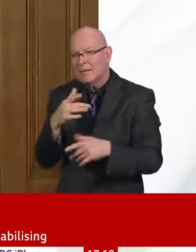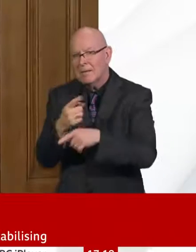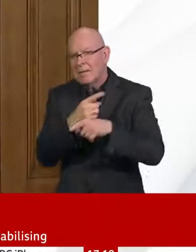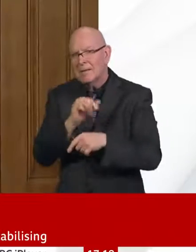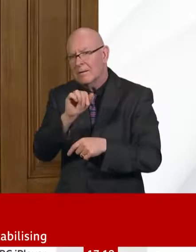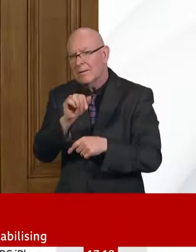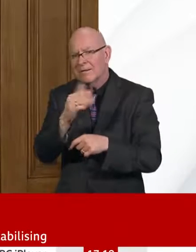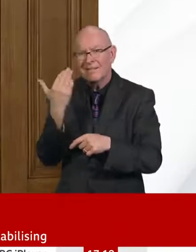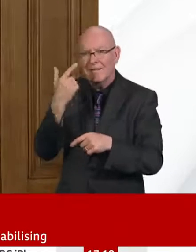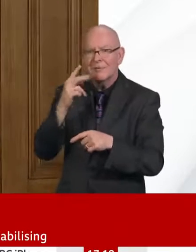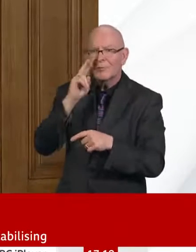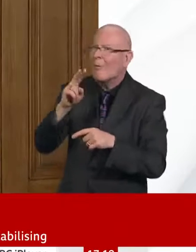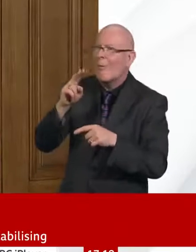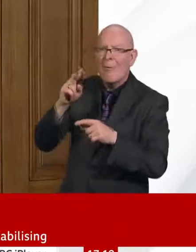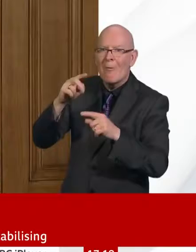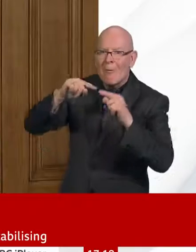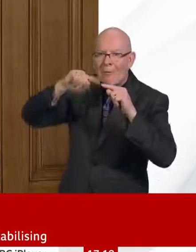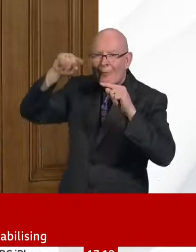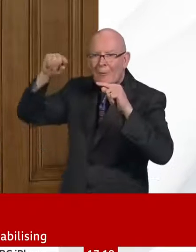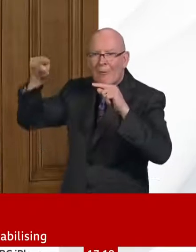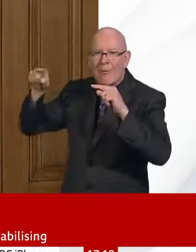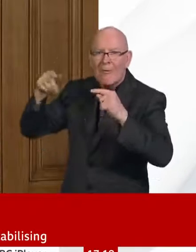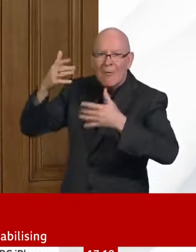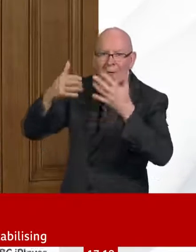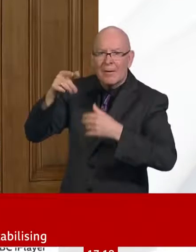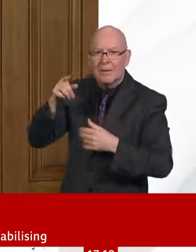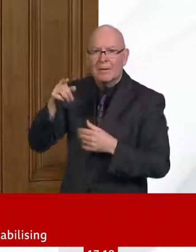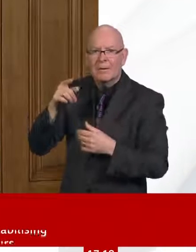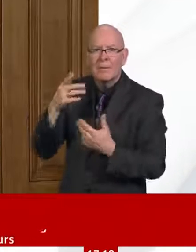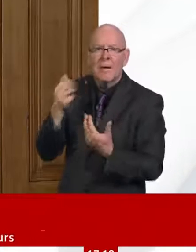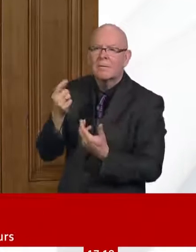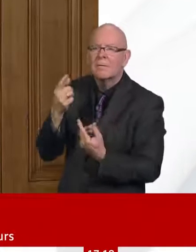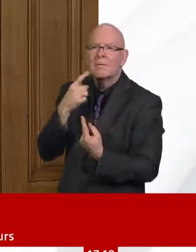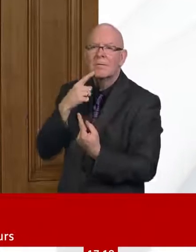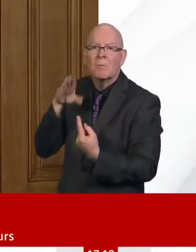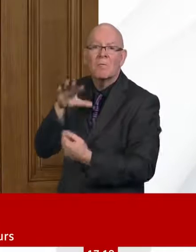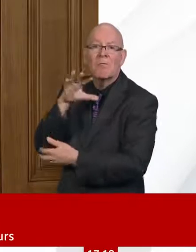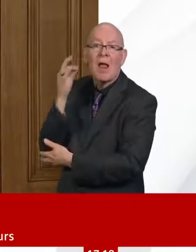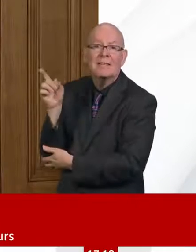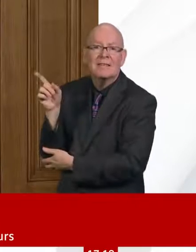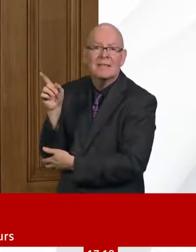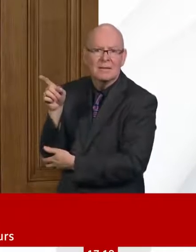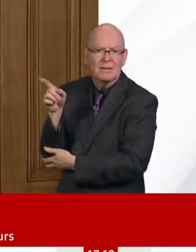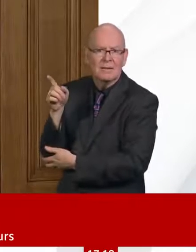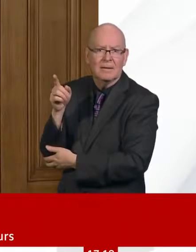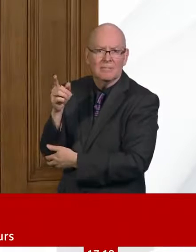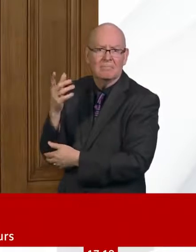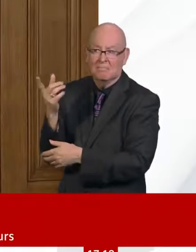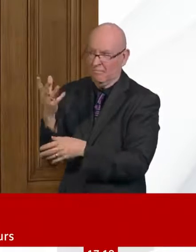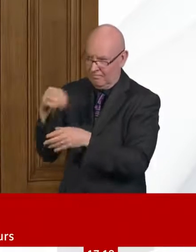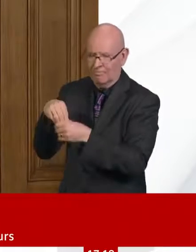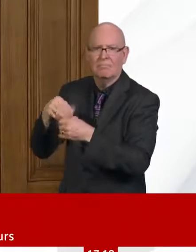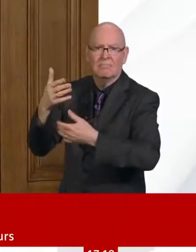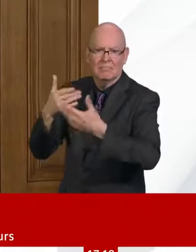of the issues that we've noticed is sometimes the way those data are presented can cause quite a surprise in the system. So